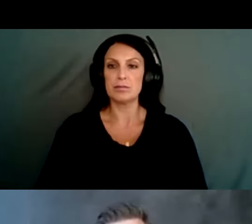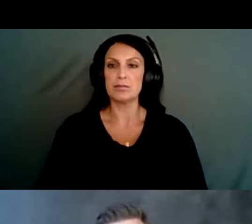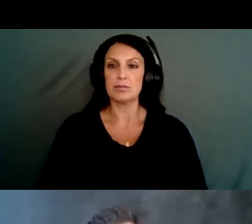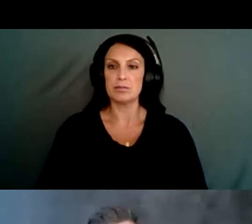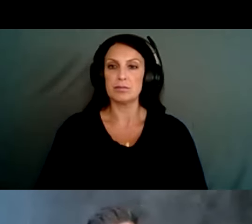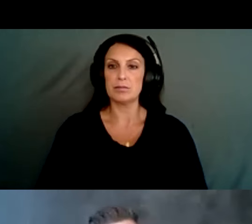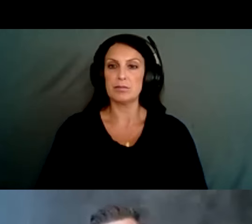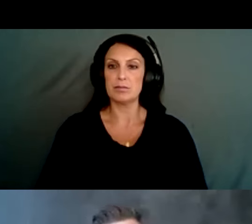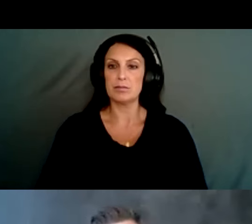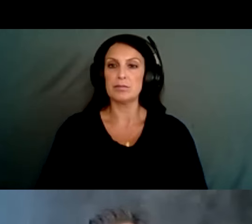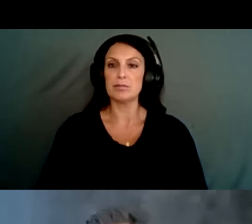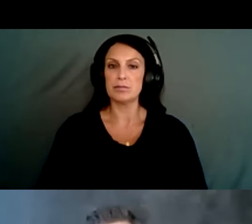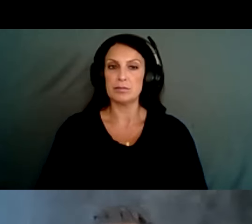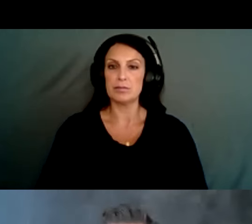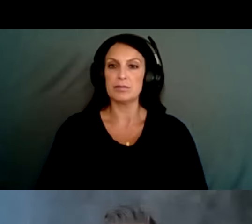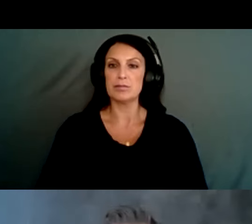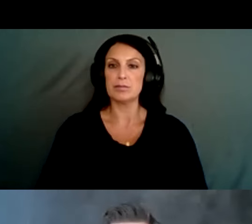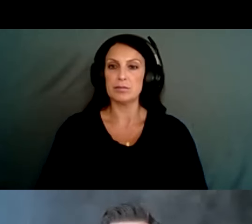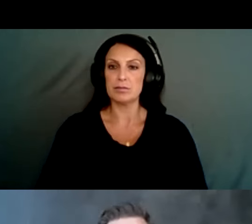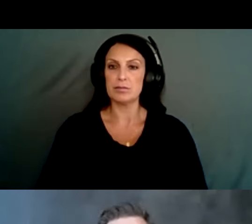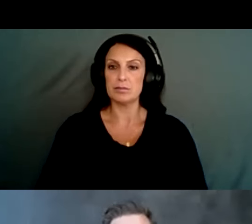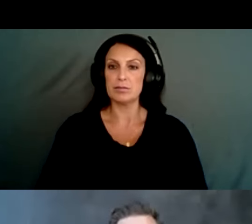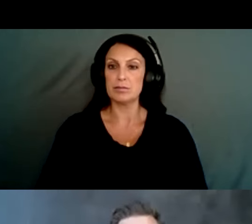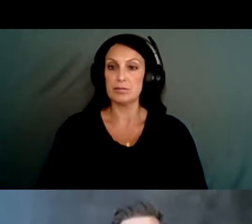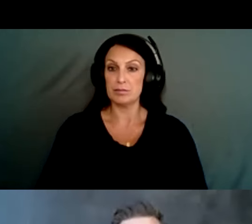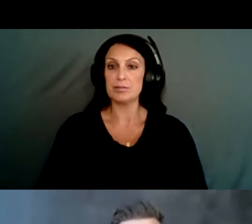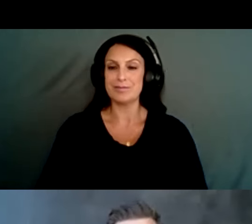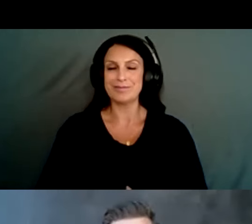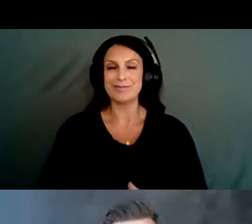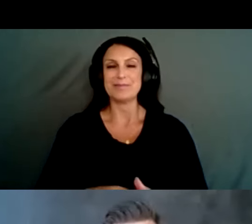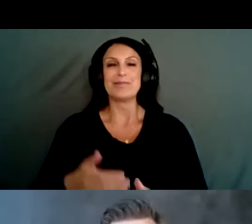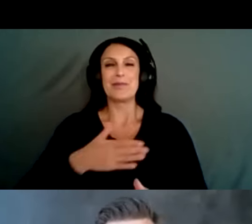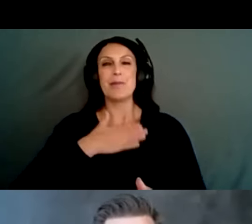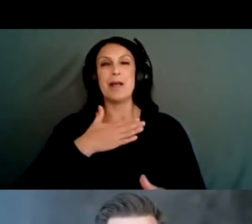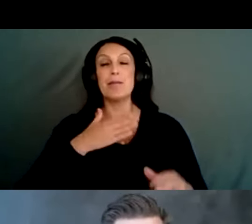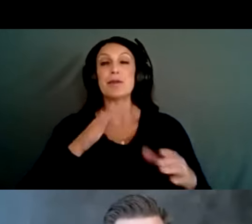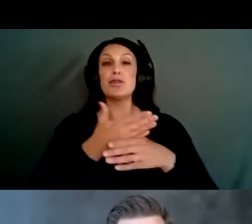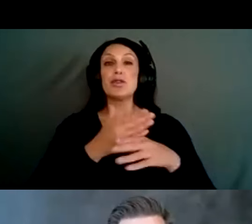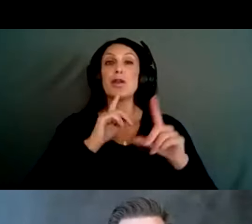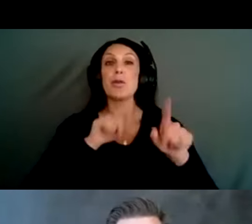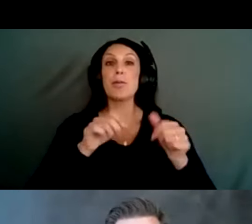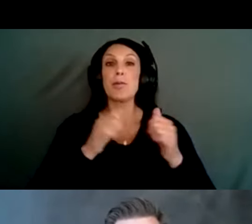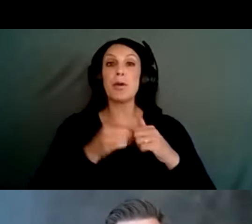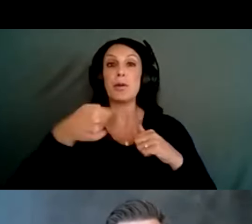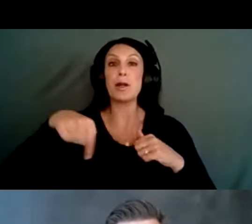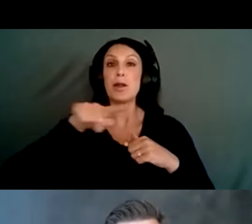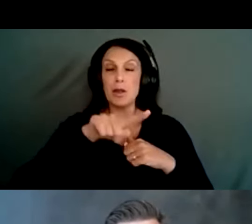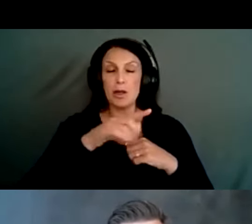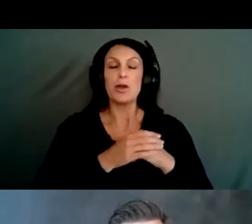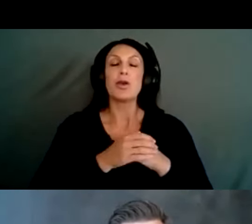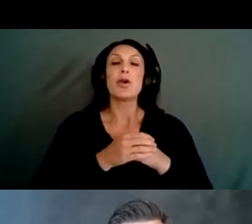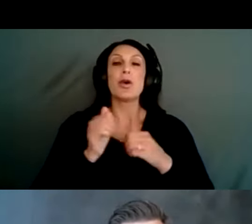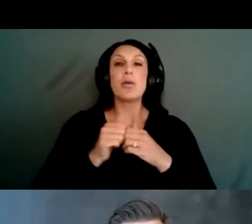also on counseling on lethal means. So I'd also be happy to share the report, but the title is here, Handguns and Suicide in